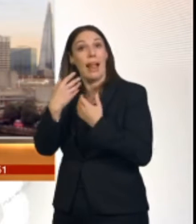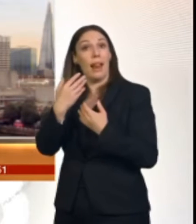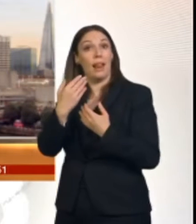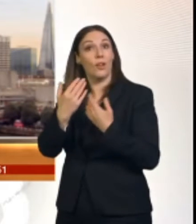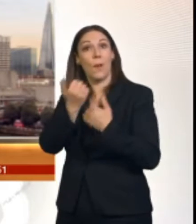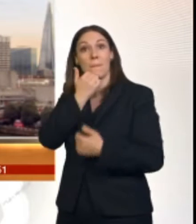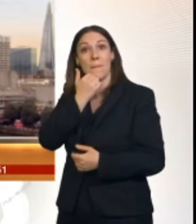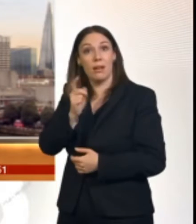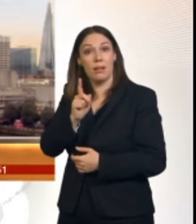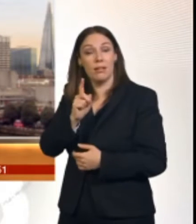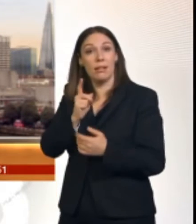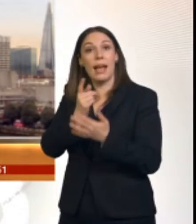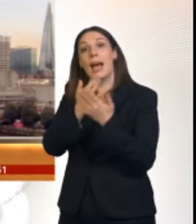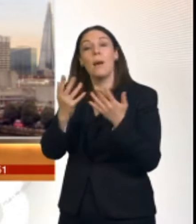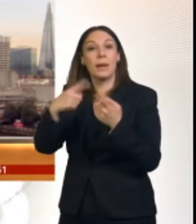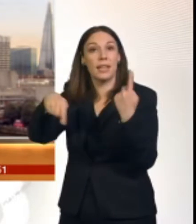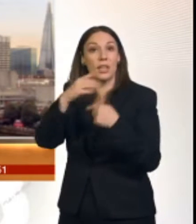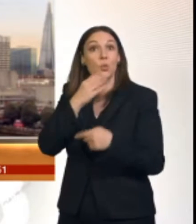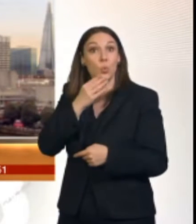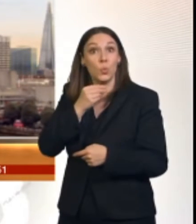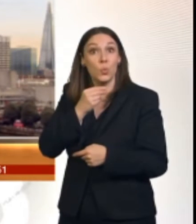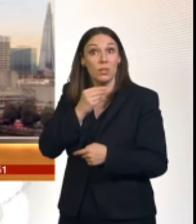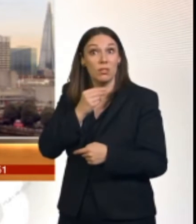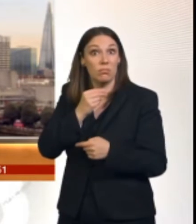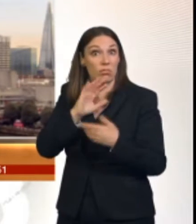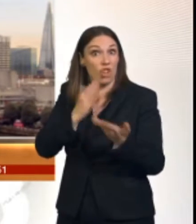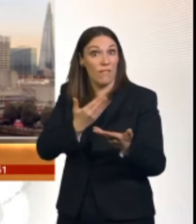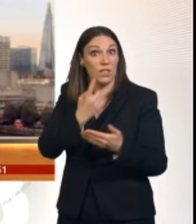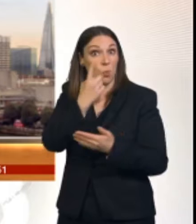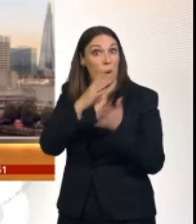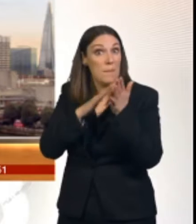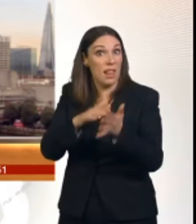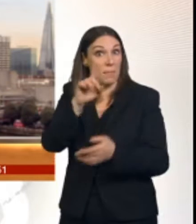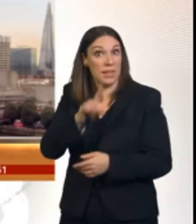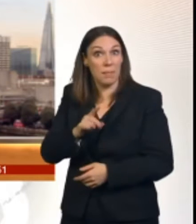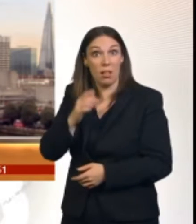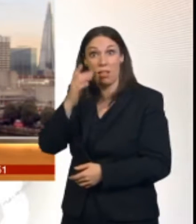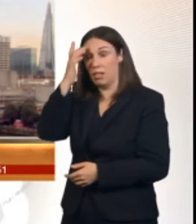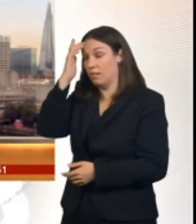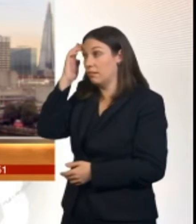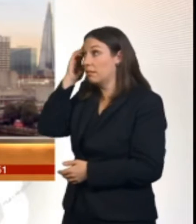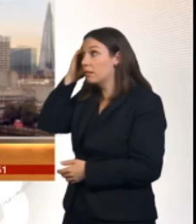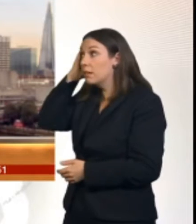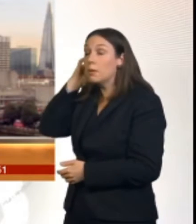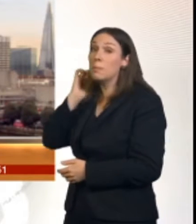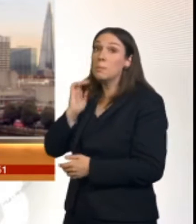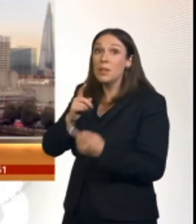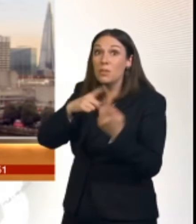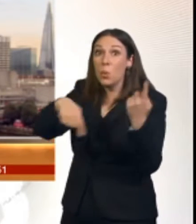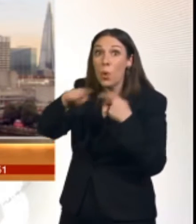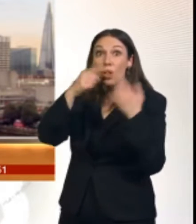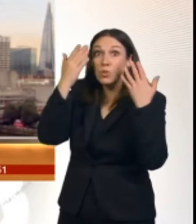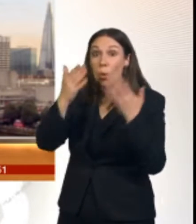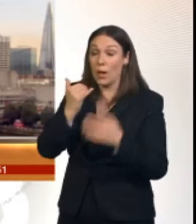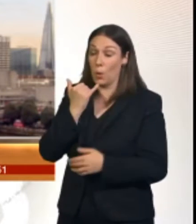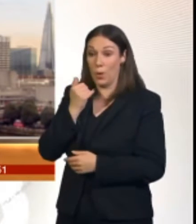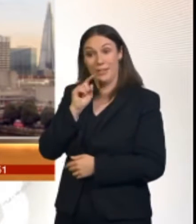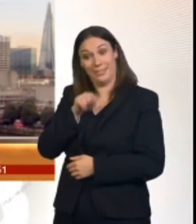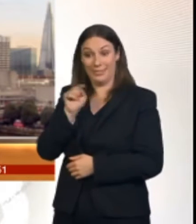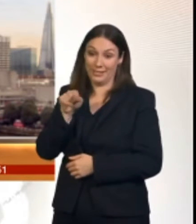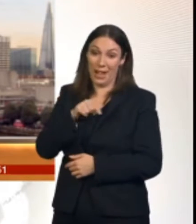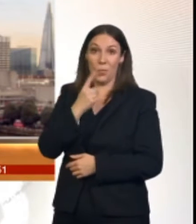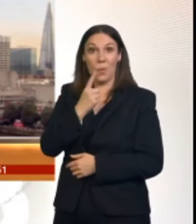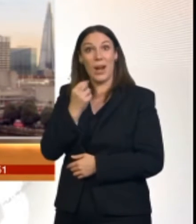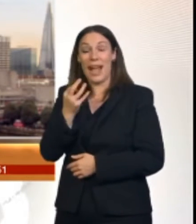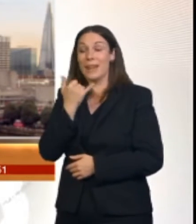said. And what we've found out is that most people just don't know how much these services cost today, and so